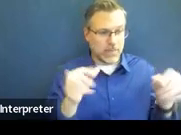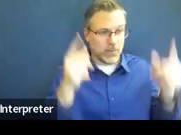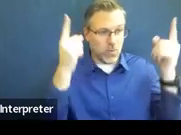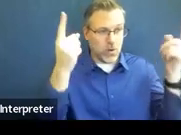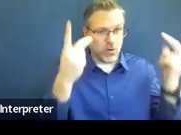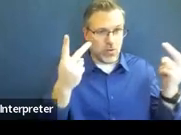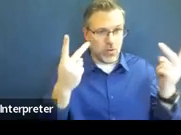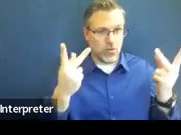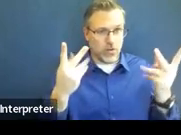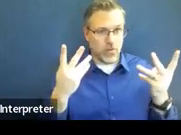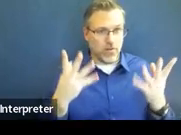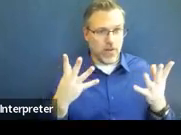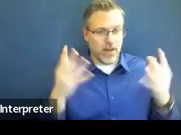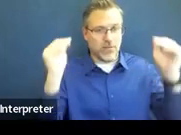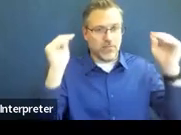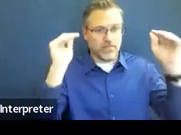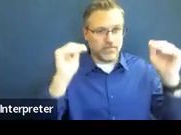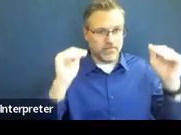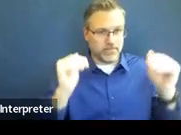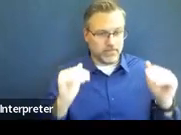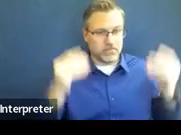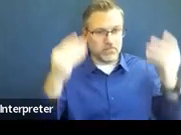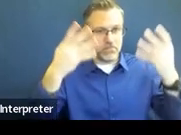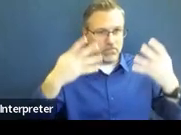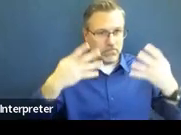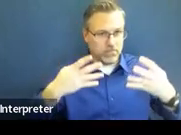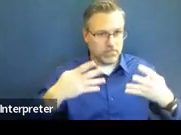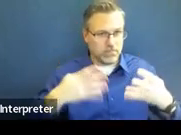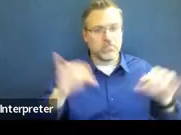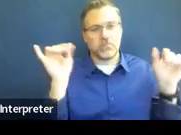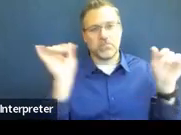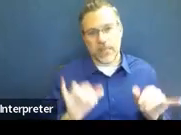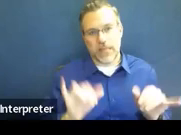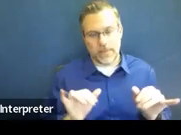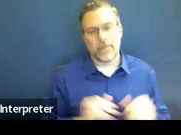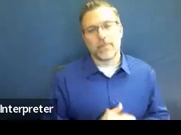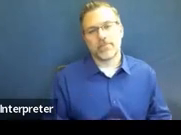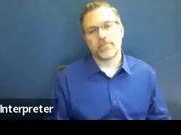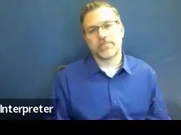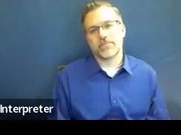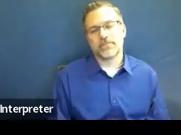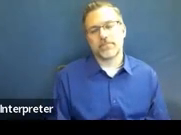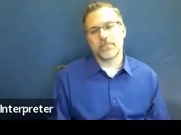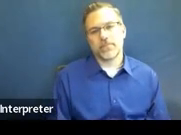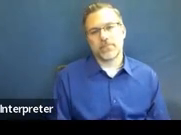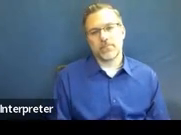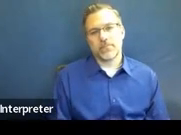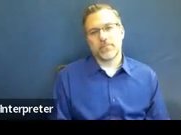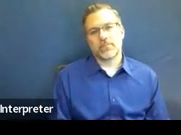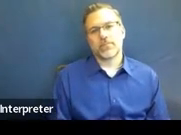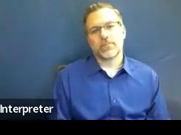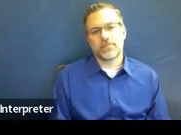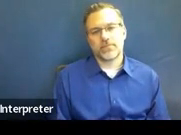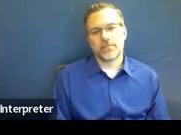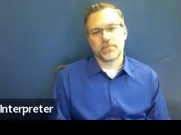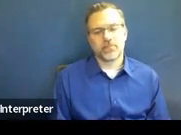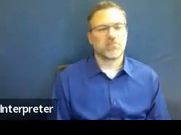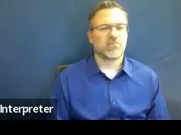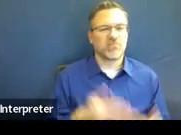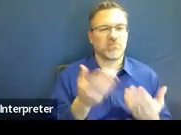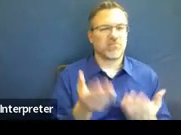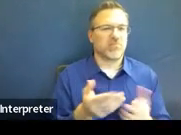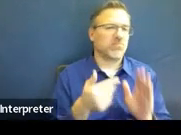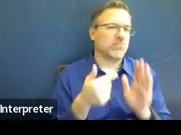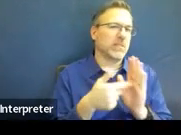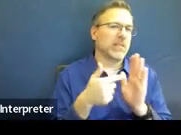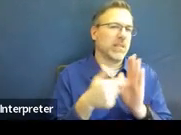bullets that just match each other, that would be fine too. But this is all about the why. And then here's that example, we